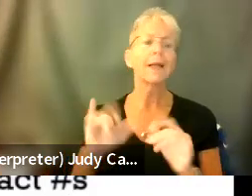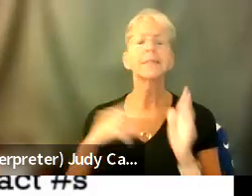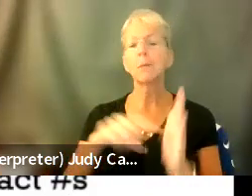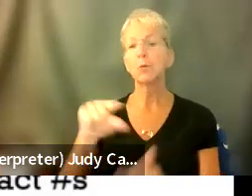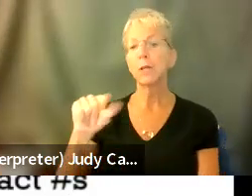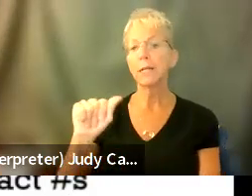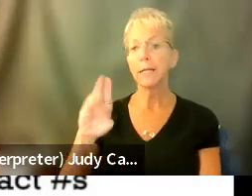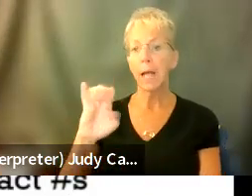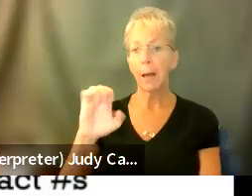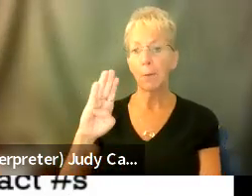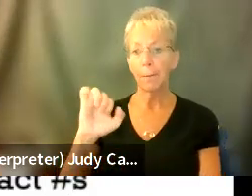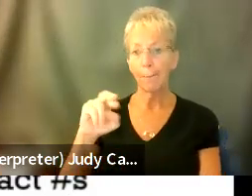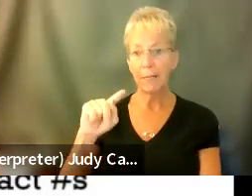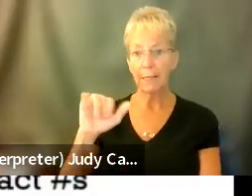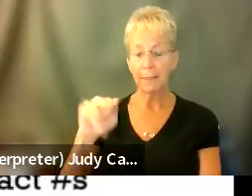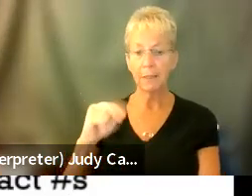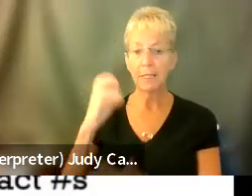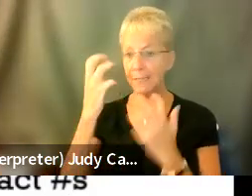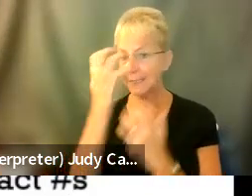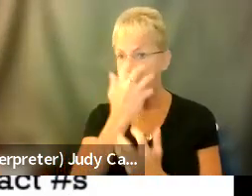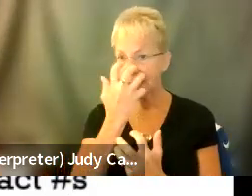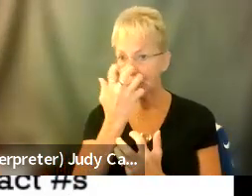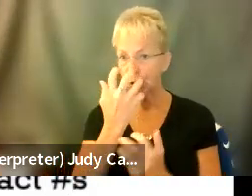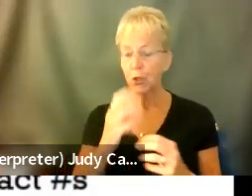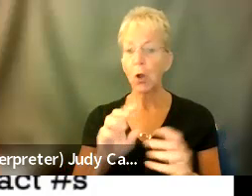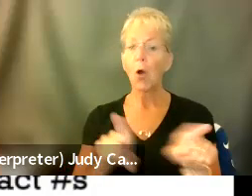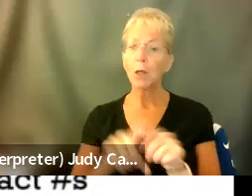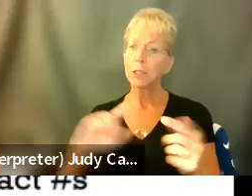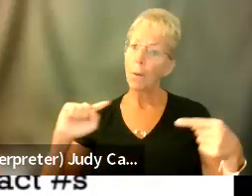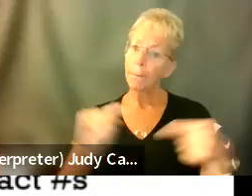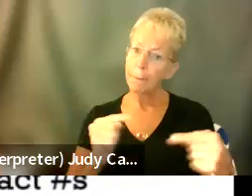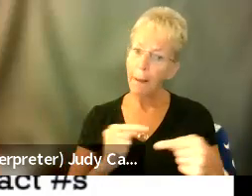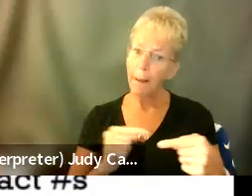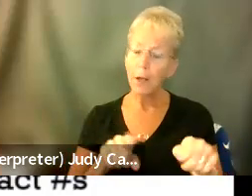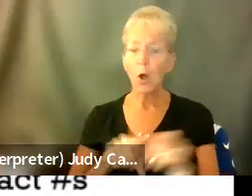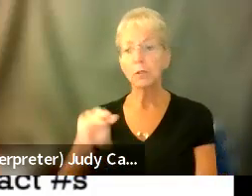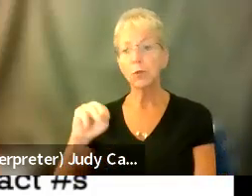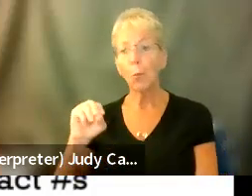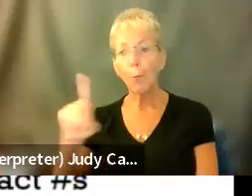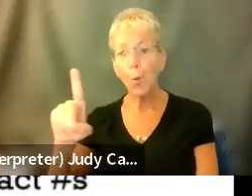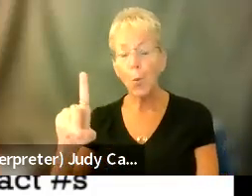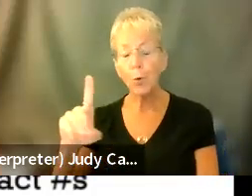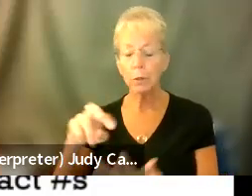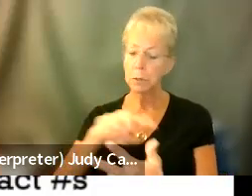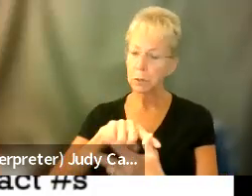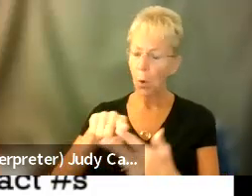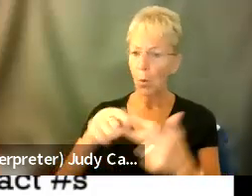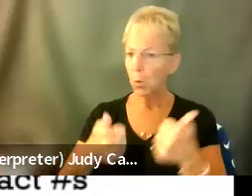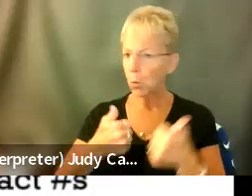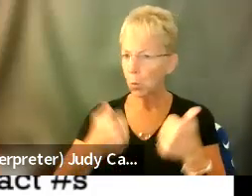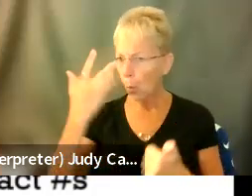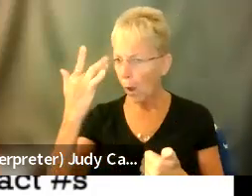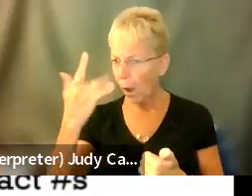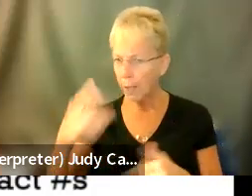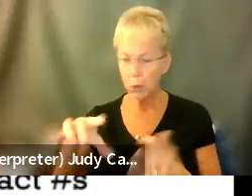it is a seizure medication, it is also a pain medication, and it's also a mood stabilizer. So it's very important that they